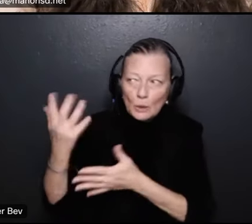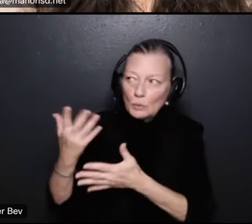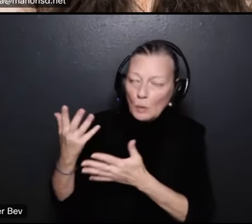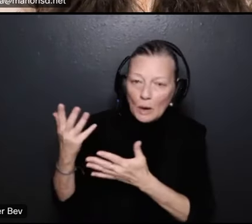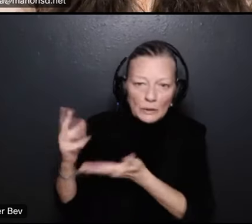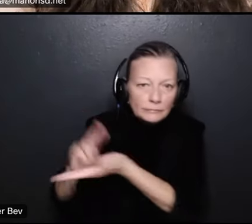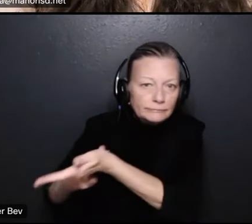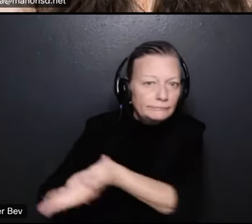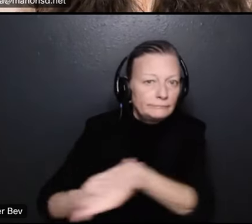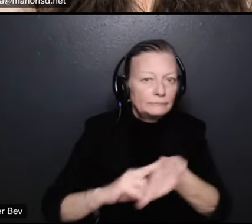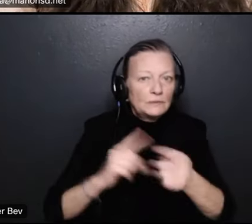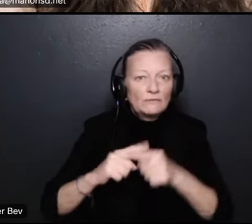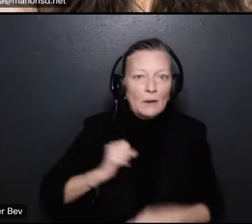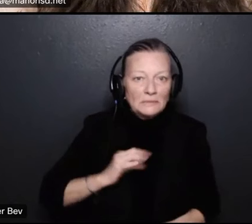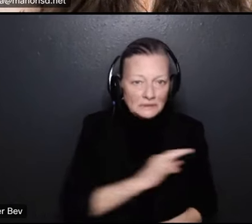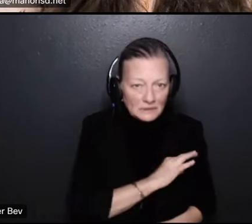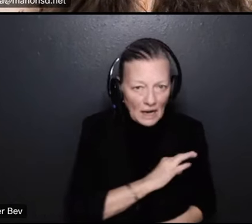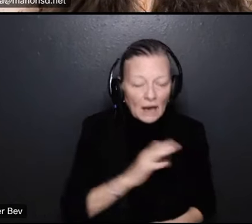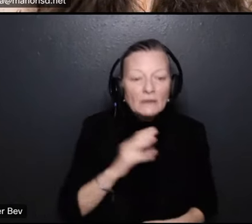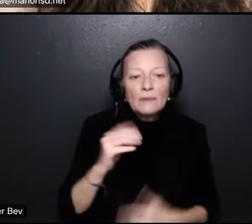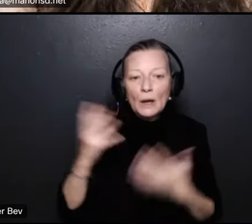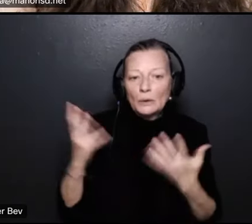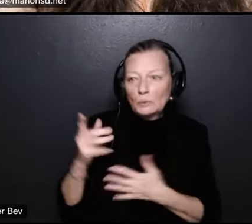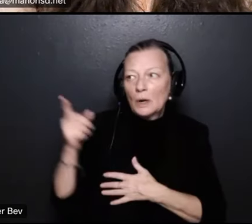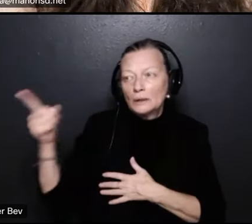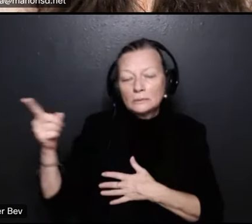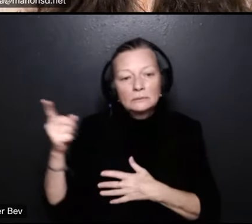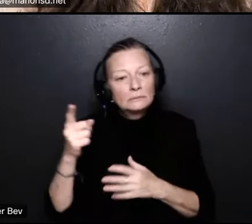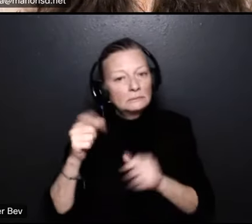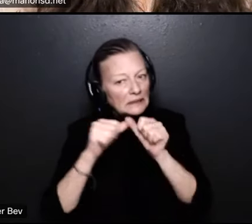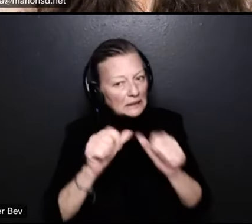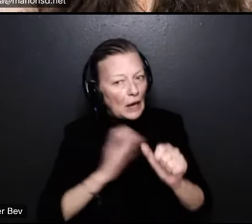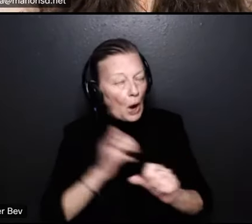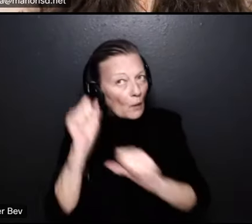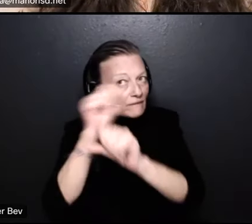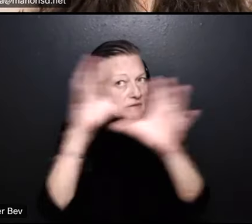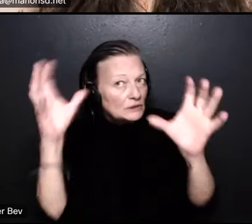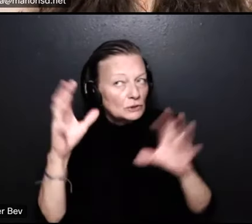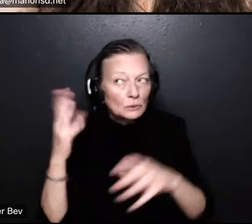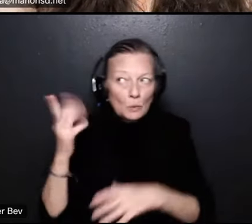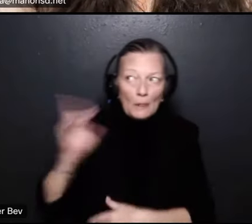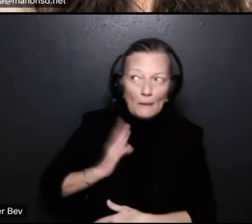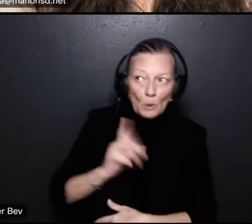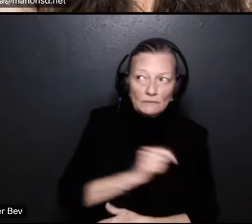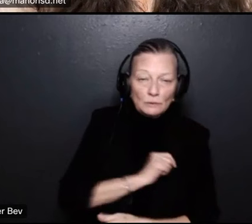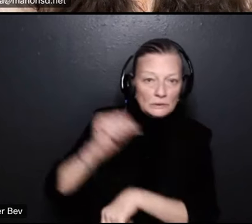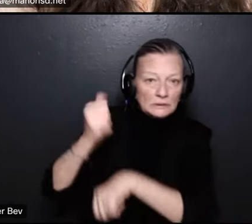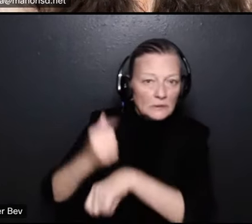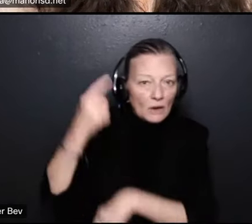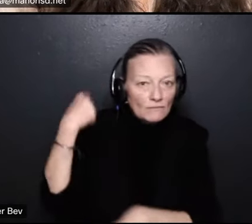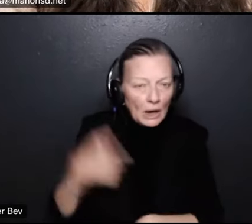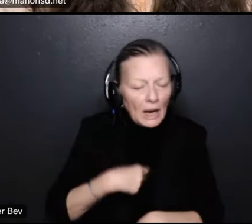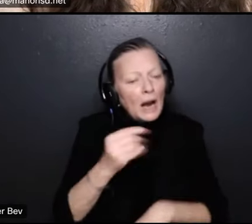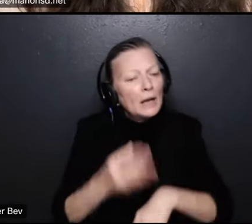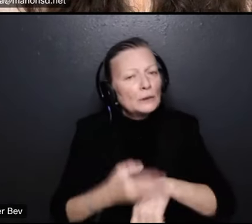and maintaining the vision that our trustees have set for us and improving our student outcomes and so that means really supporting um